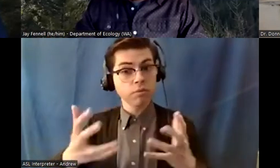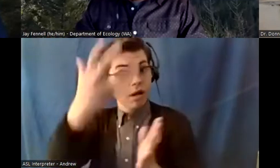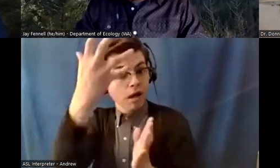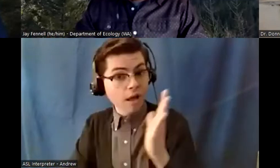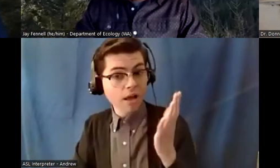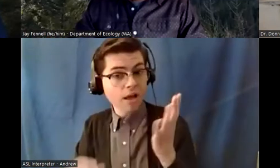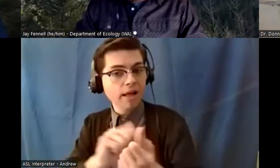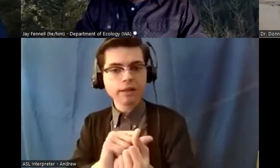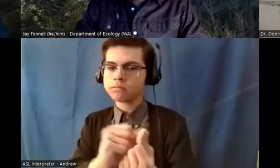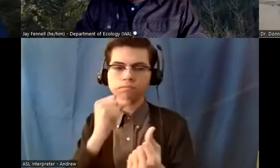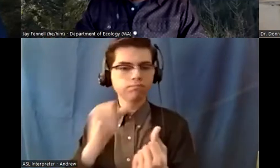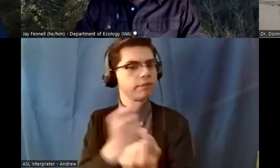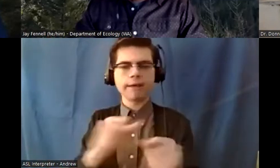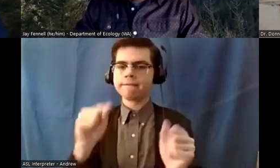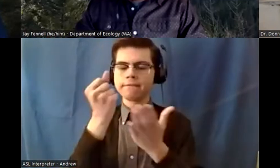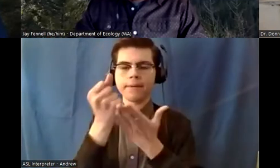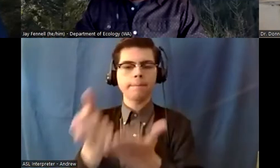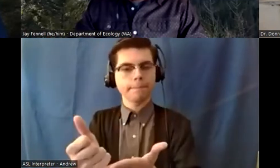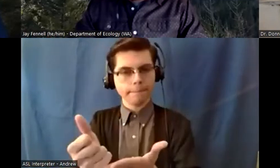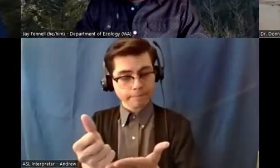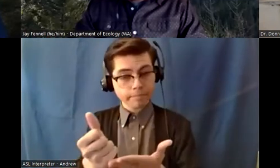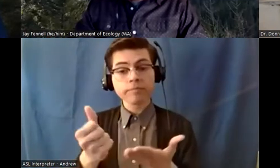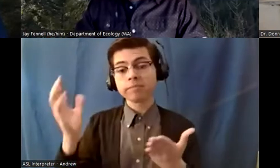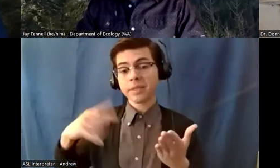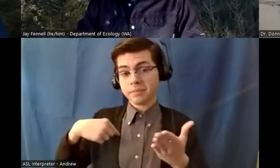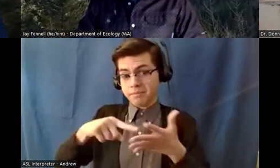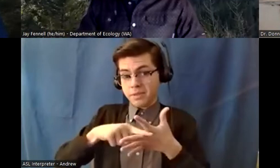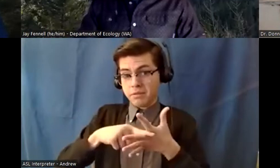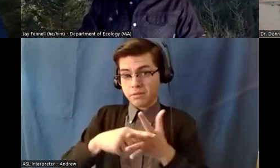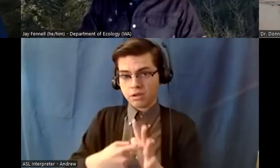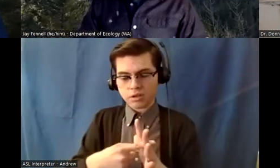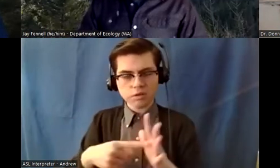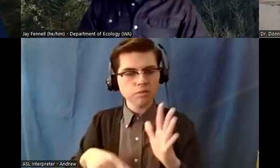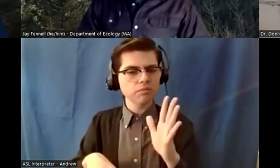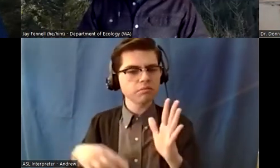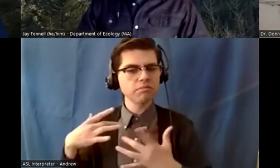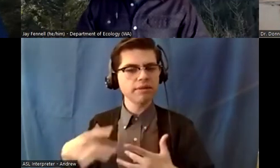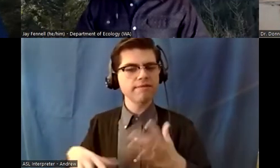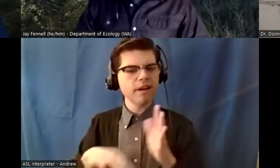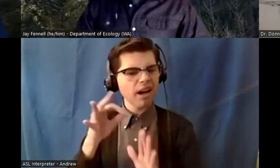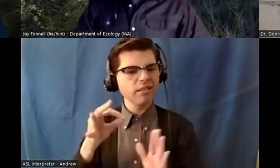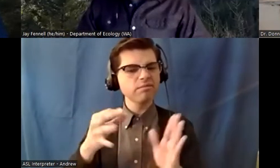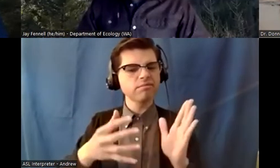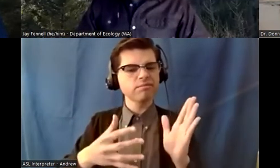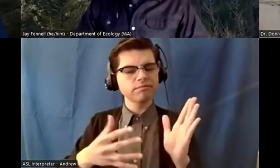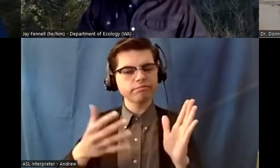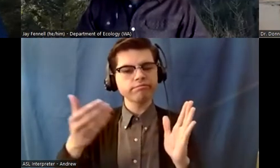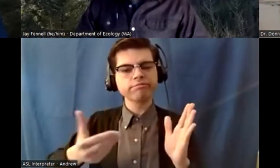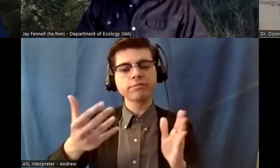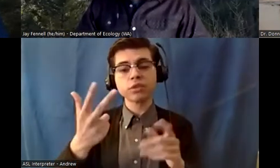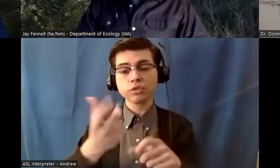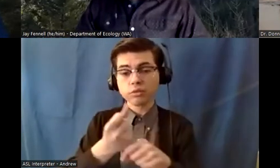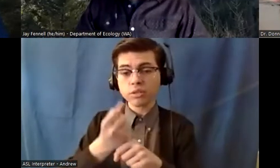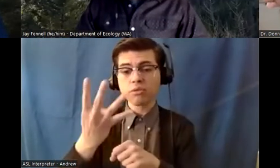when i first started here we'd find one chemistry nest about every three four years and our largest number we got